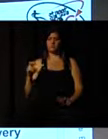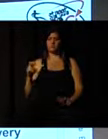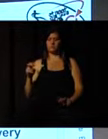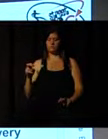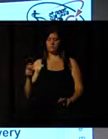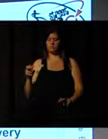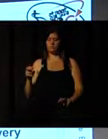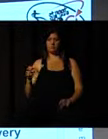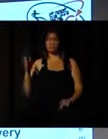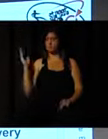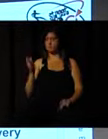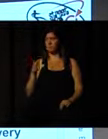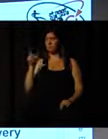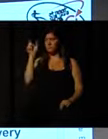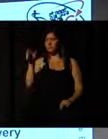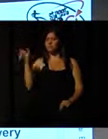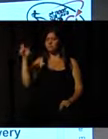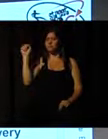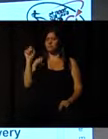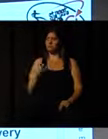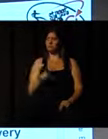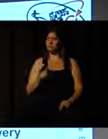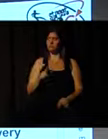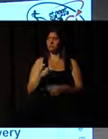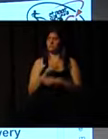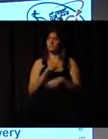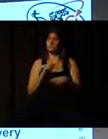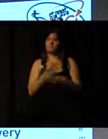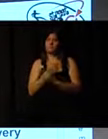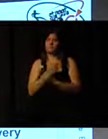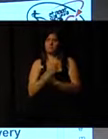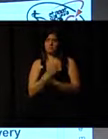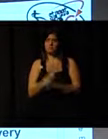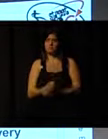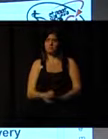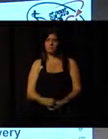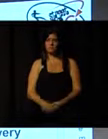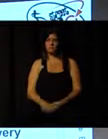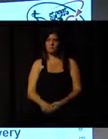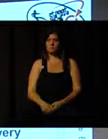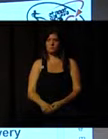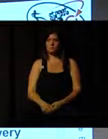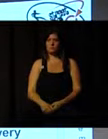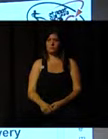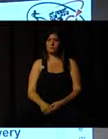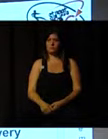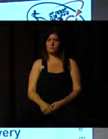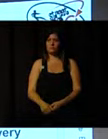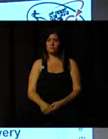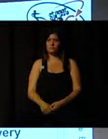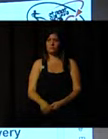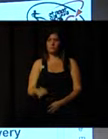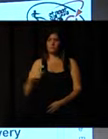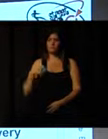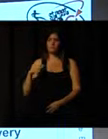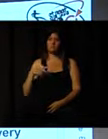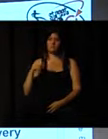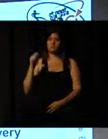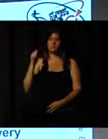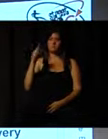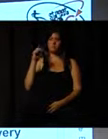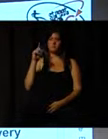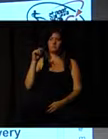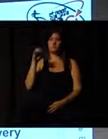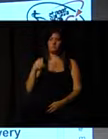So we have two kind of simple standardised approaches. They're not models. They're just ways we try and